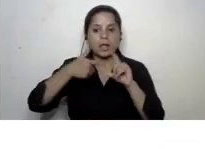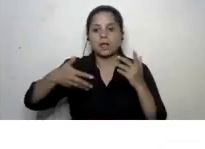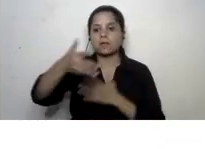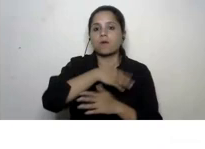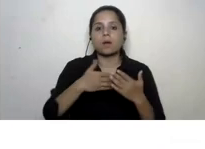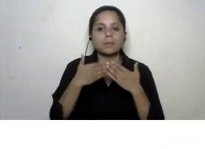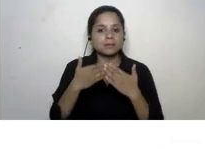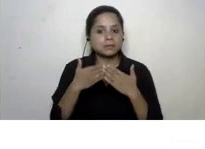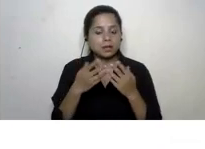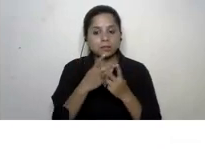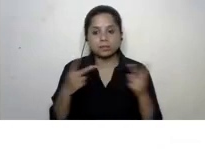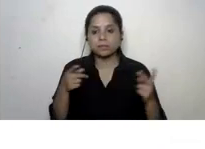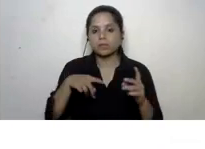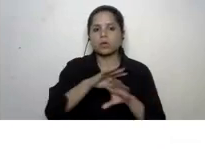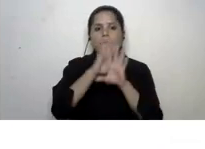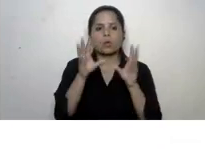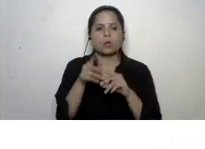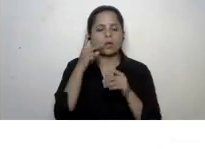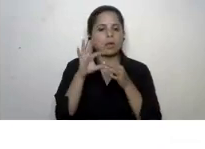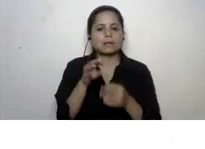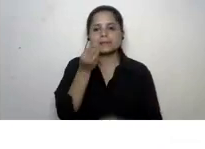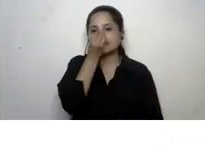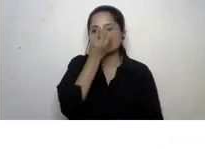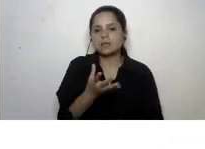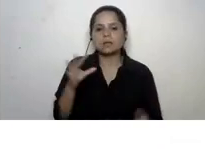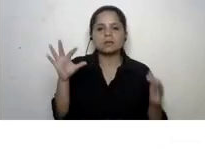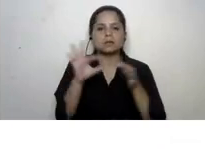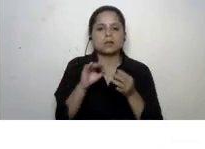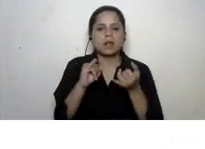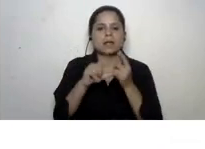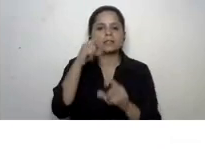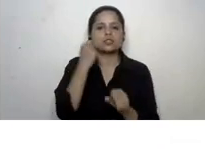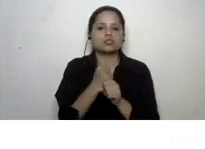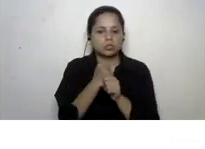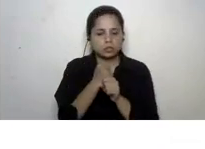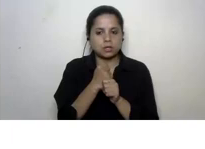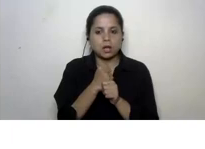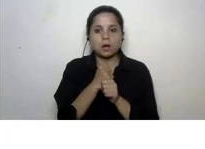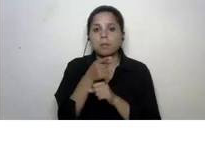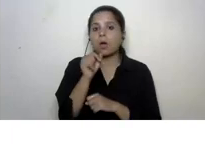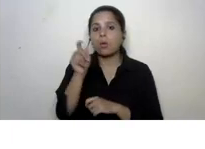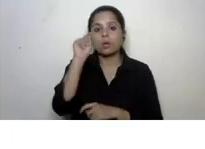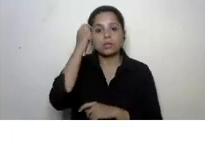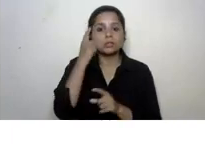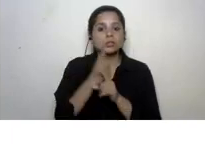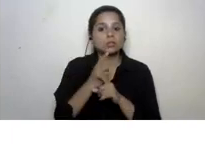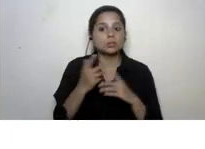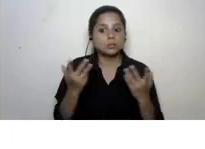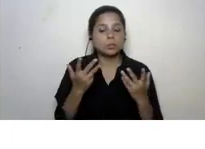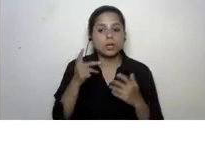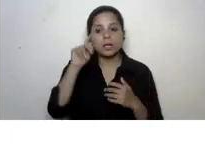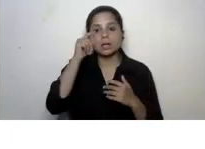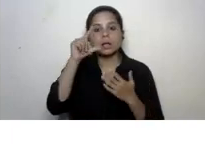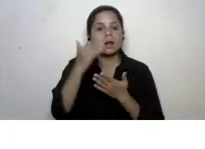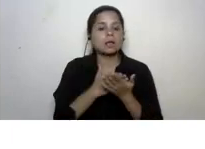and the rest of them these are all relatively easy to link to the sdgs what if you're an english teacher with an english lesson how